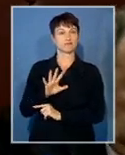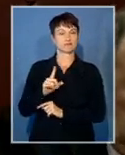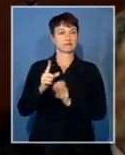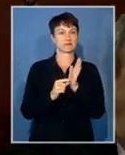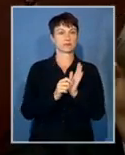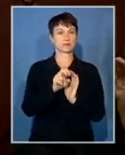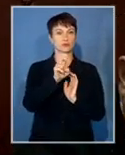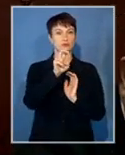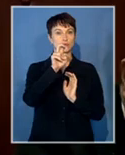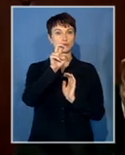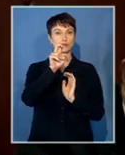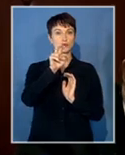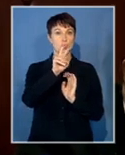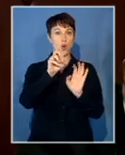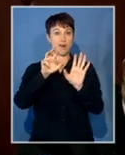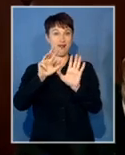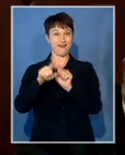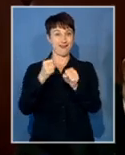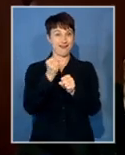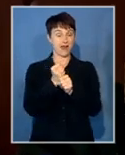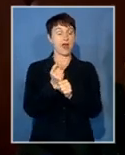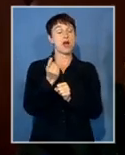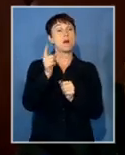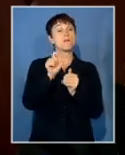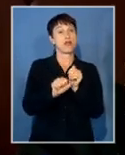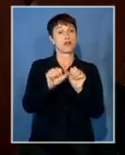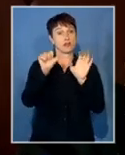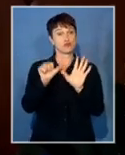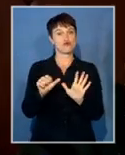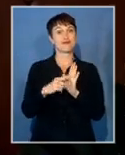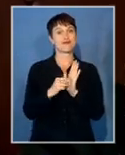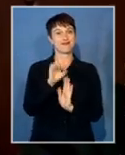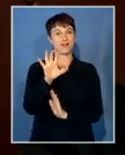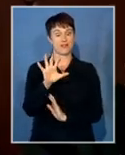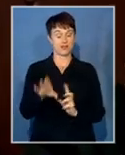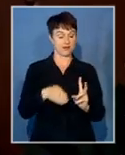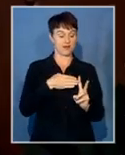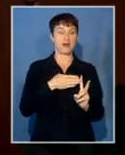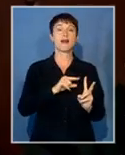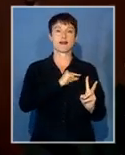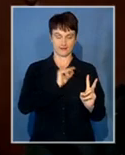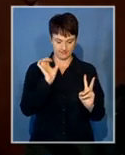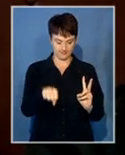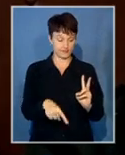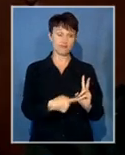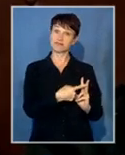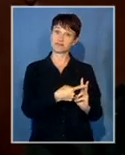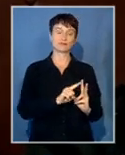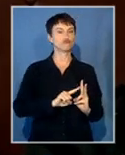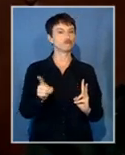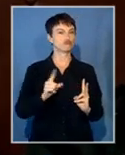2009. Accused number one is found guilty, and accused number two is found not guilty.